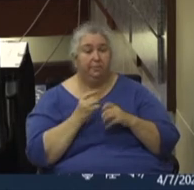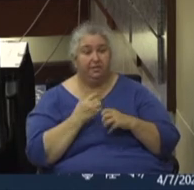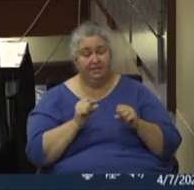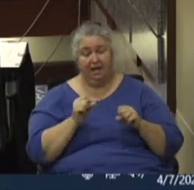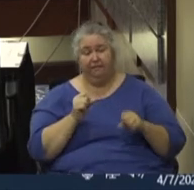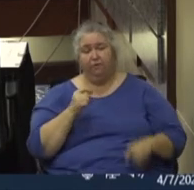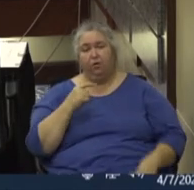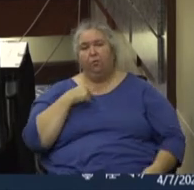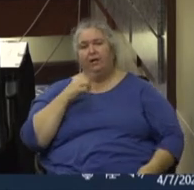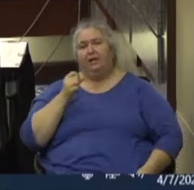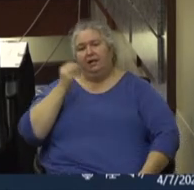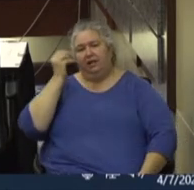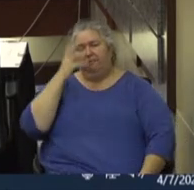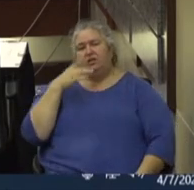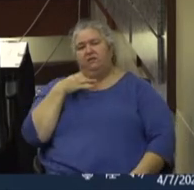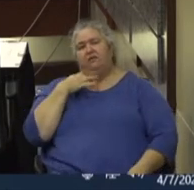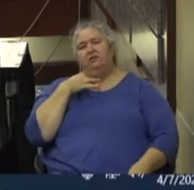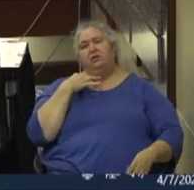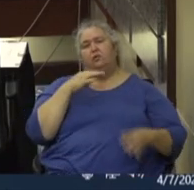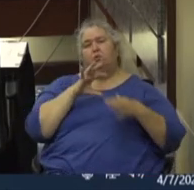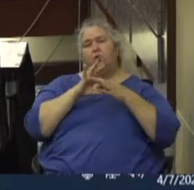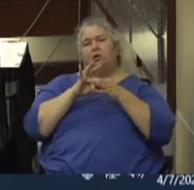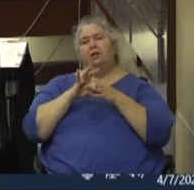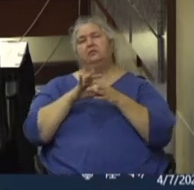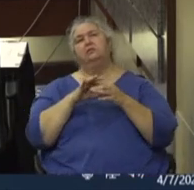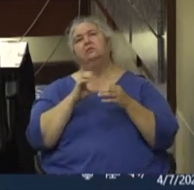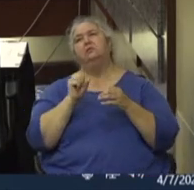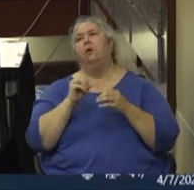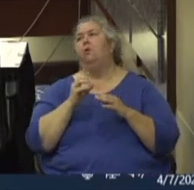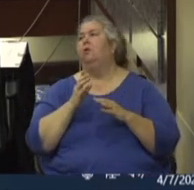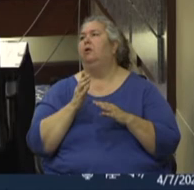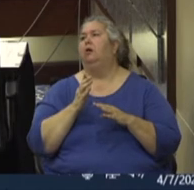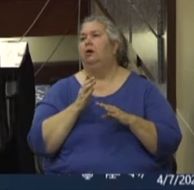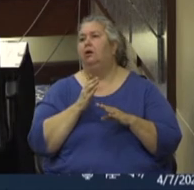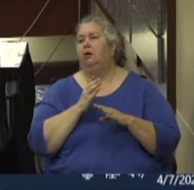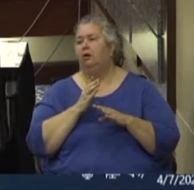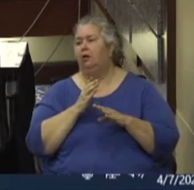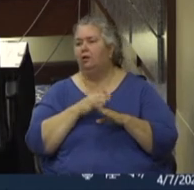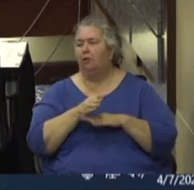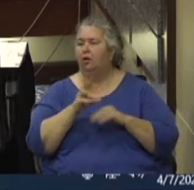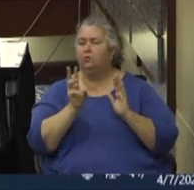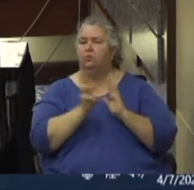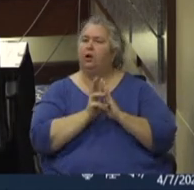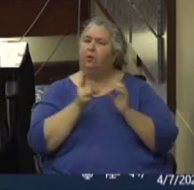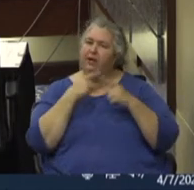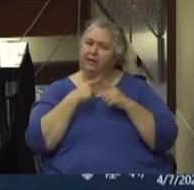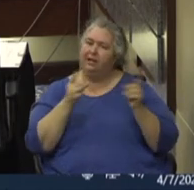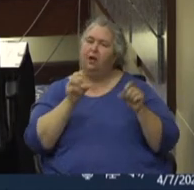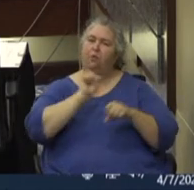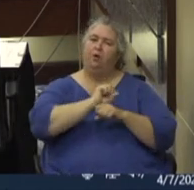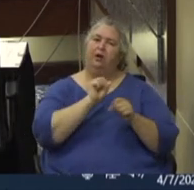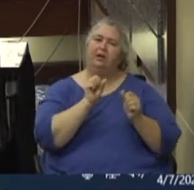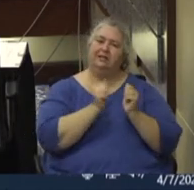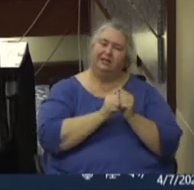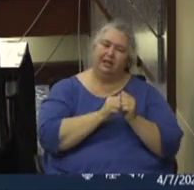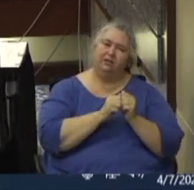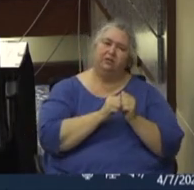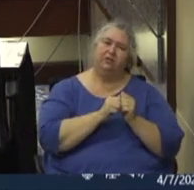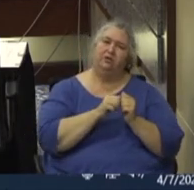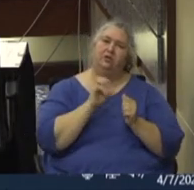information and volunteer coordination. So Prosper Waco has mounted up workingwacotogether.org slash COVID